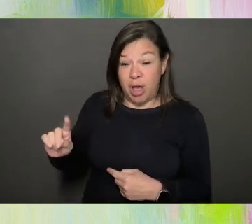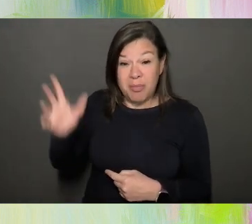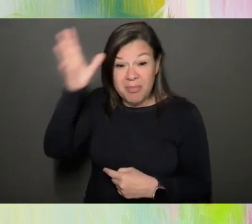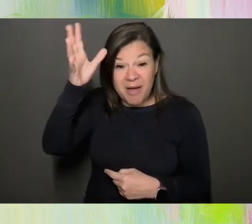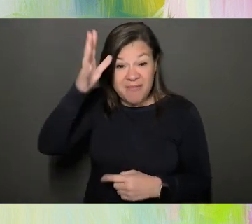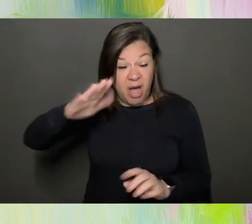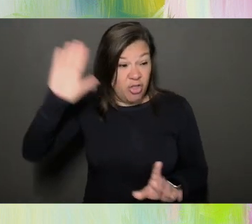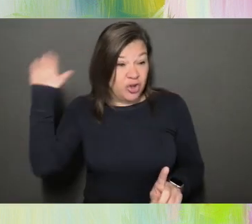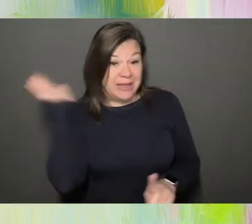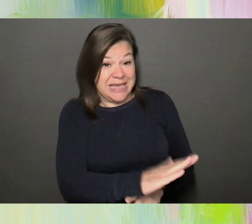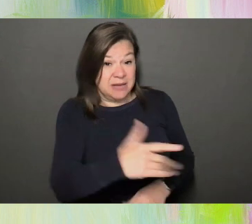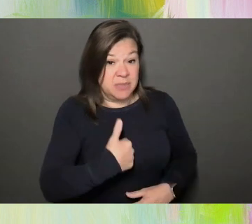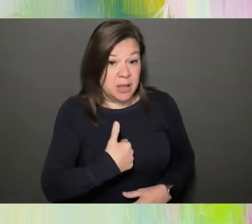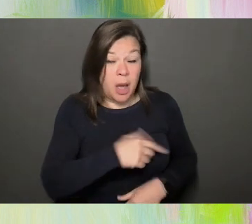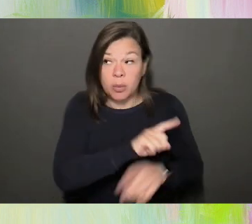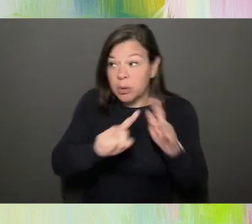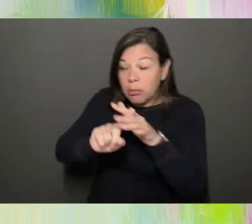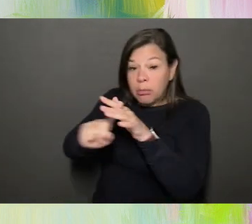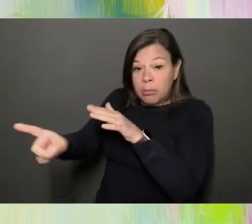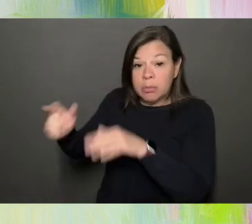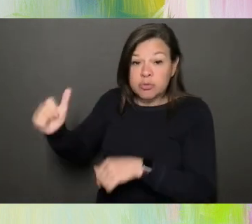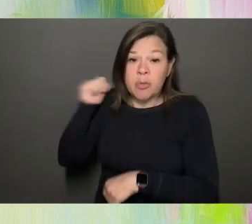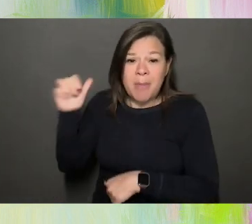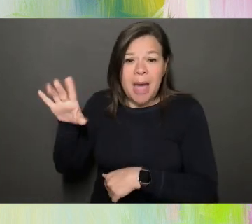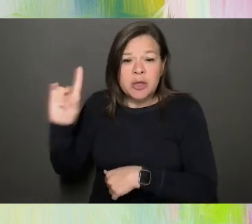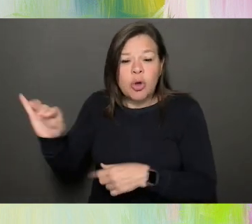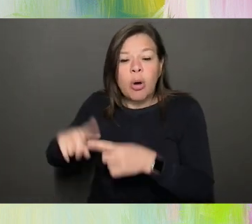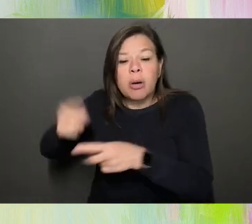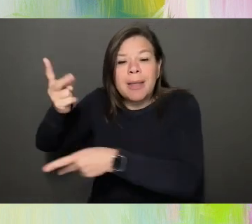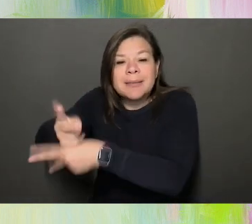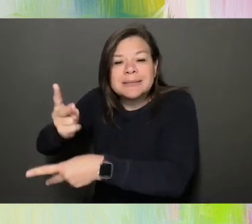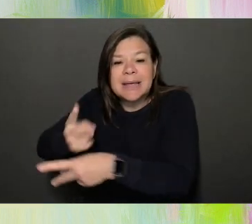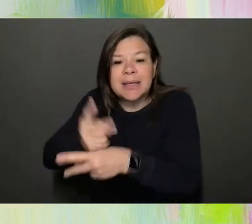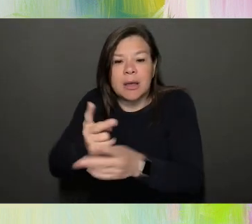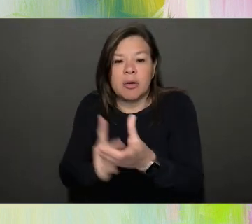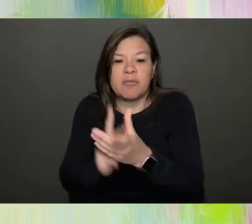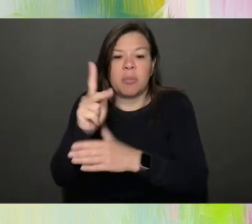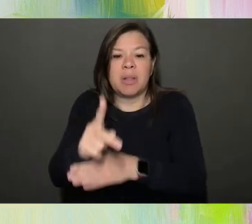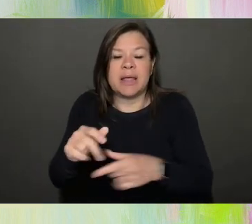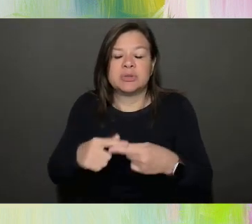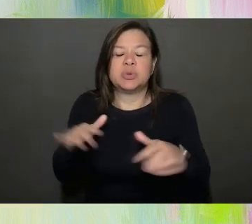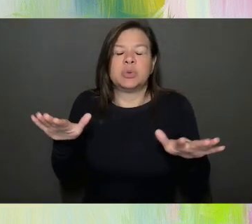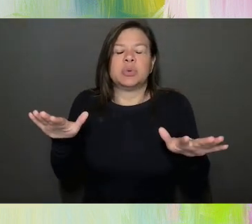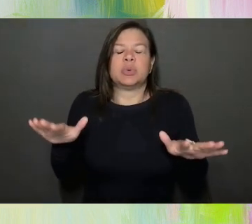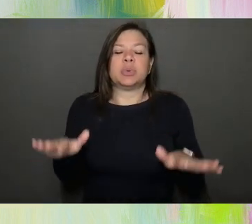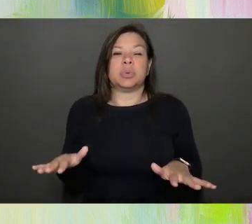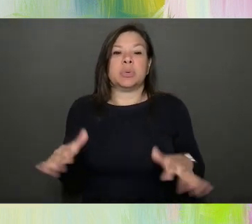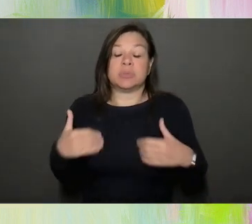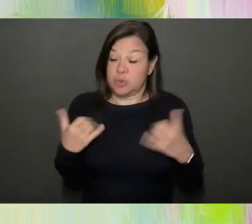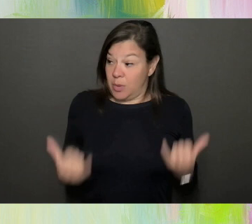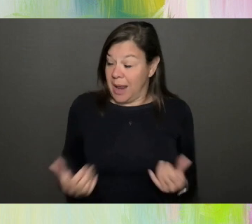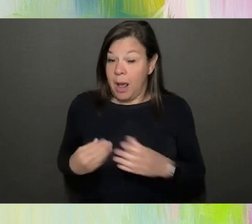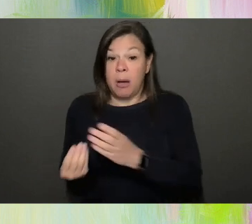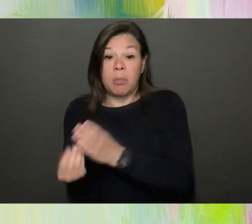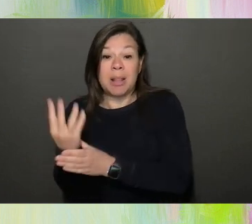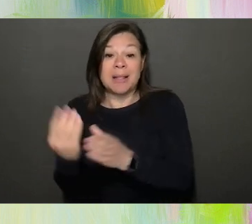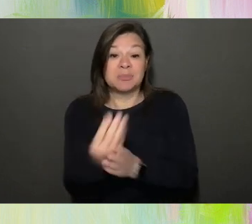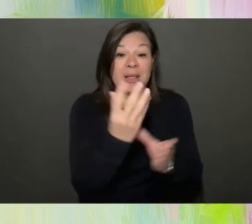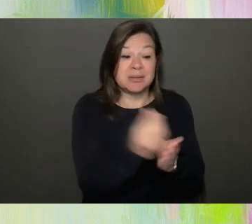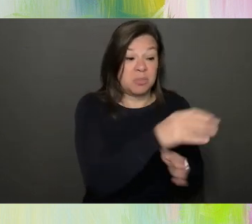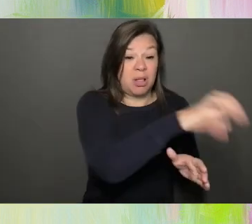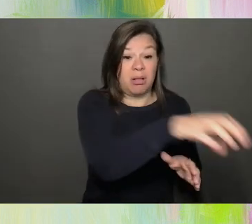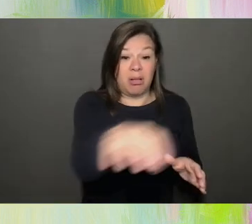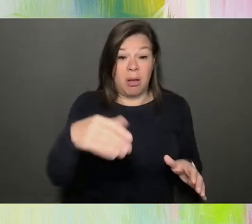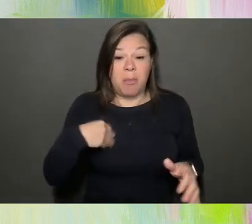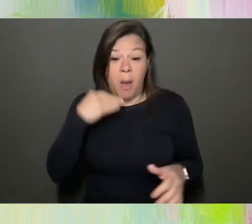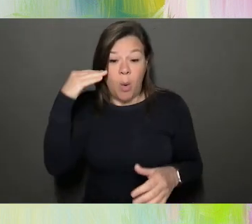the backyard. I would take care of the plants. Like a relief. I have many plants in my house now, and I take care of them. This is our